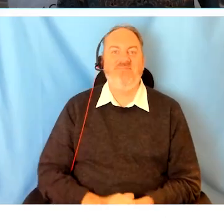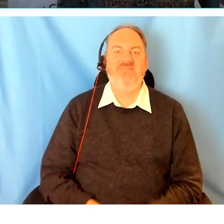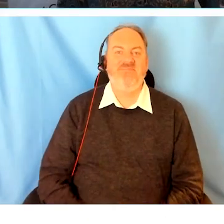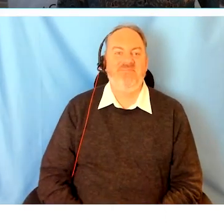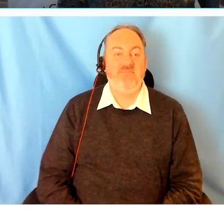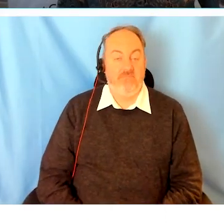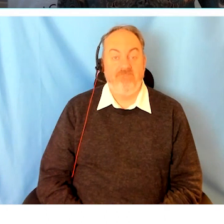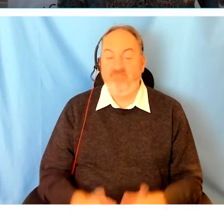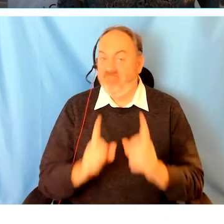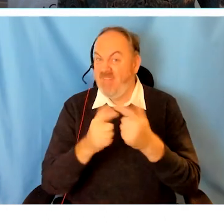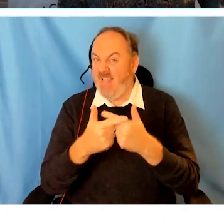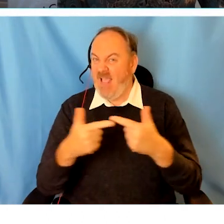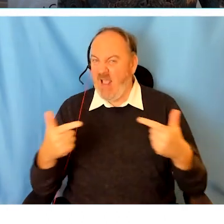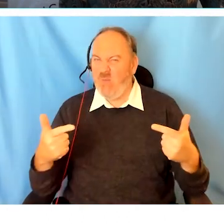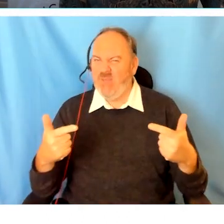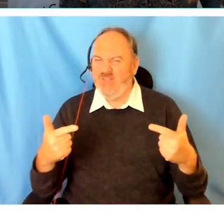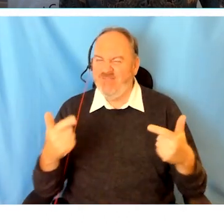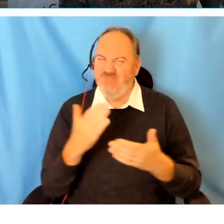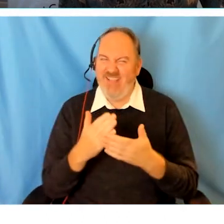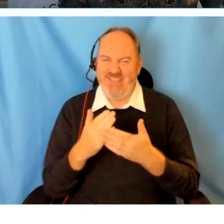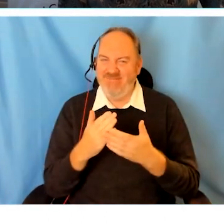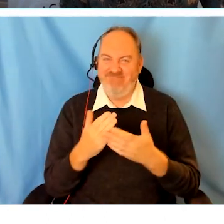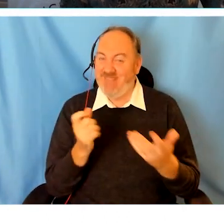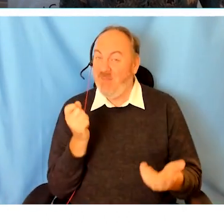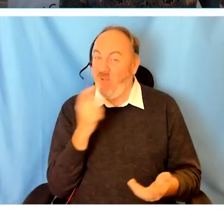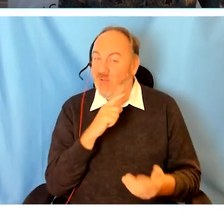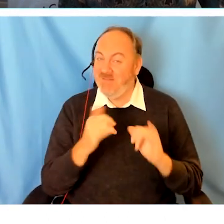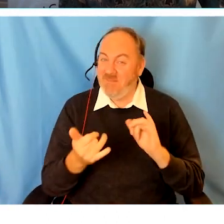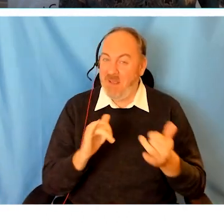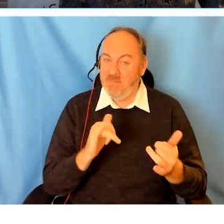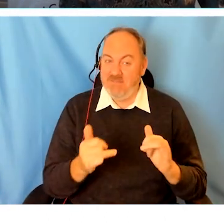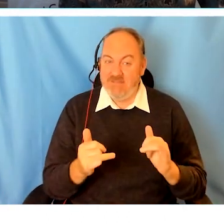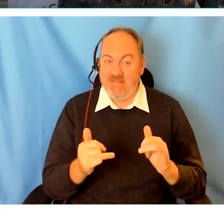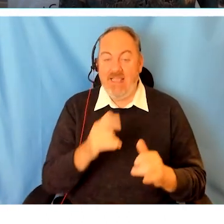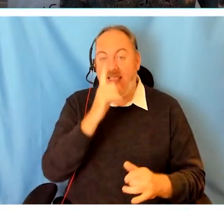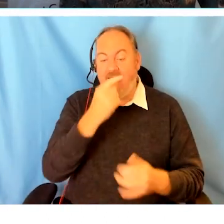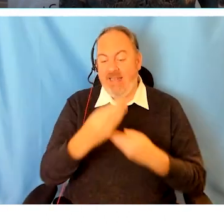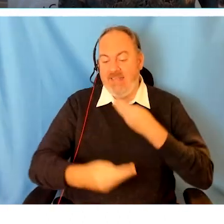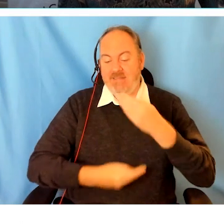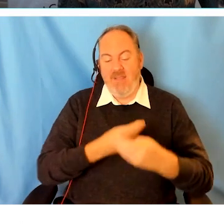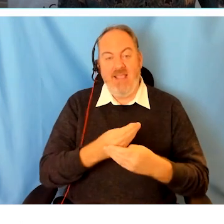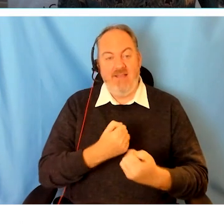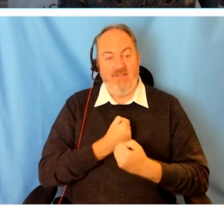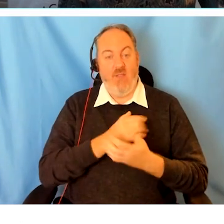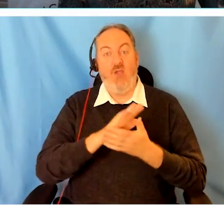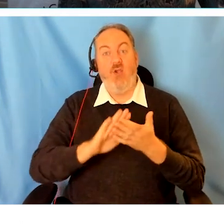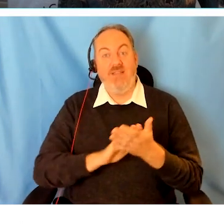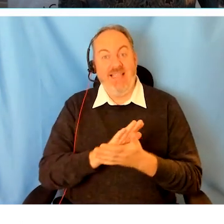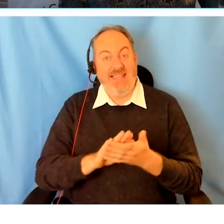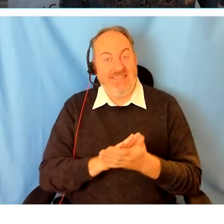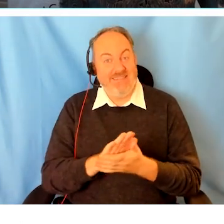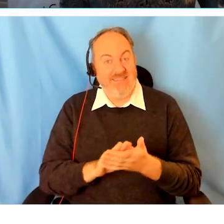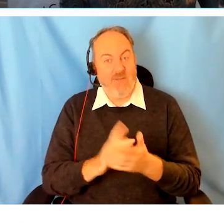Language is a funny thing. It changes to suit or define a context. We can slip into